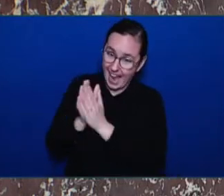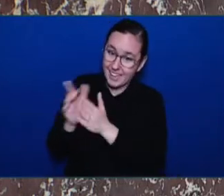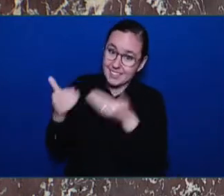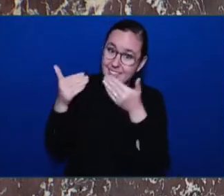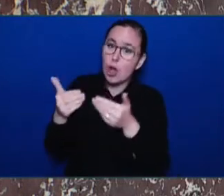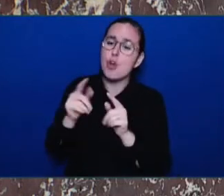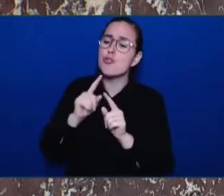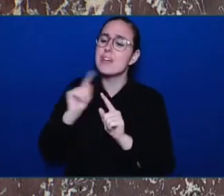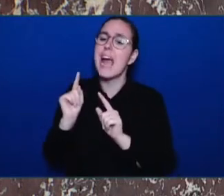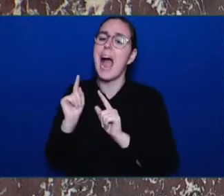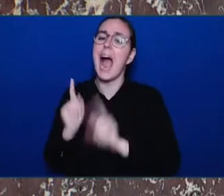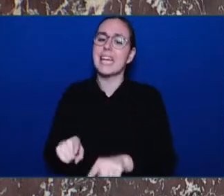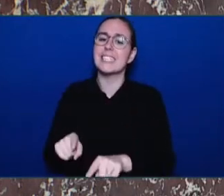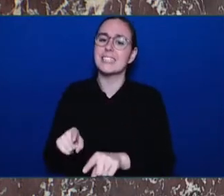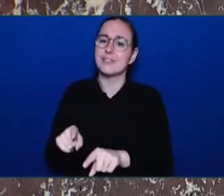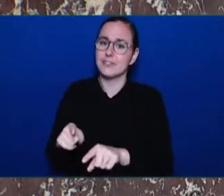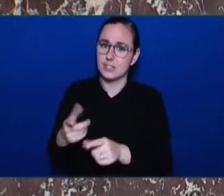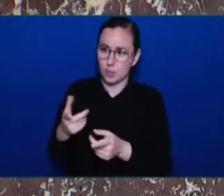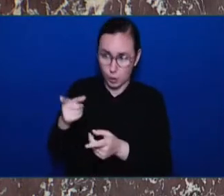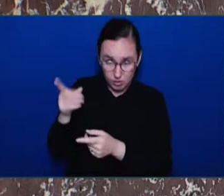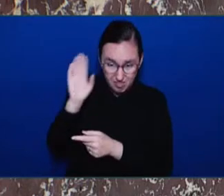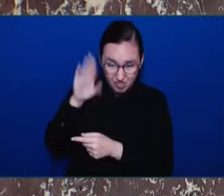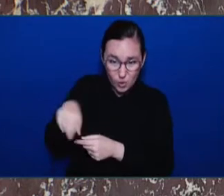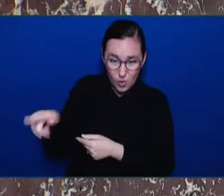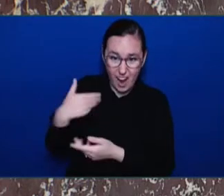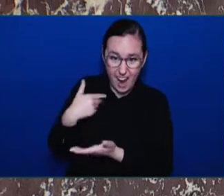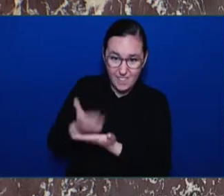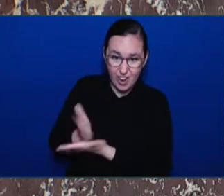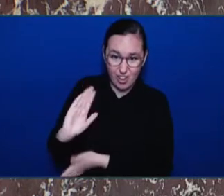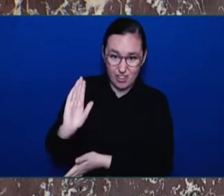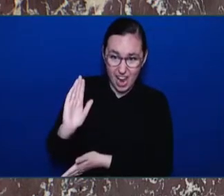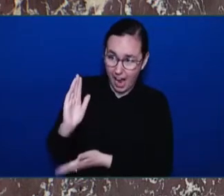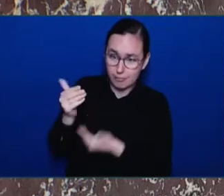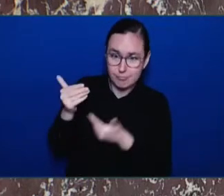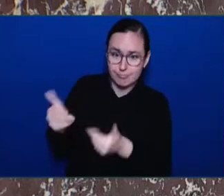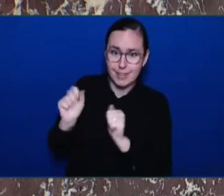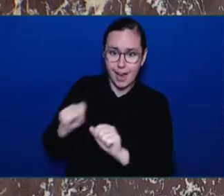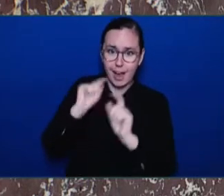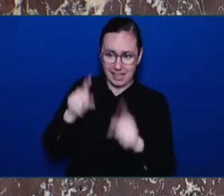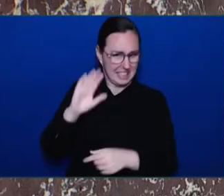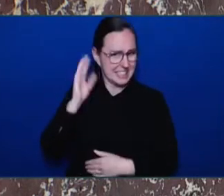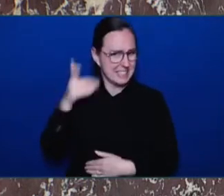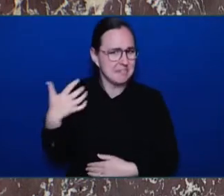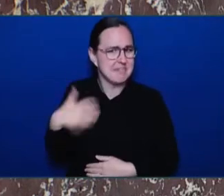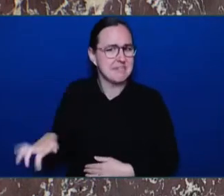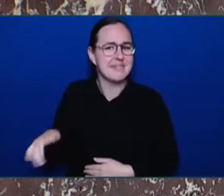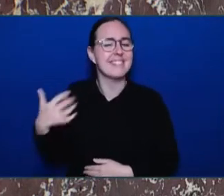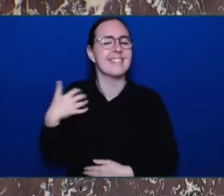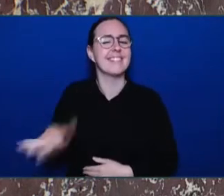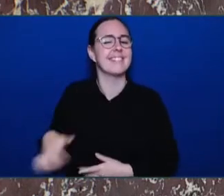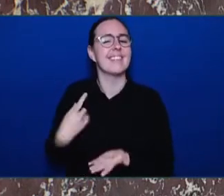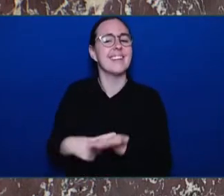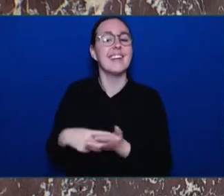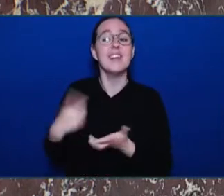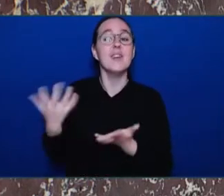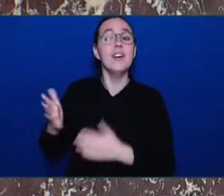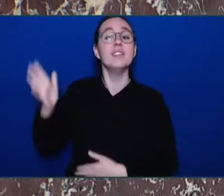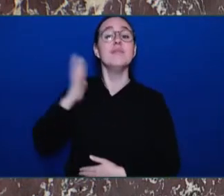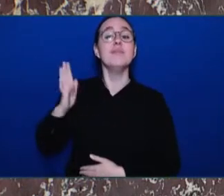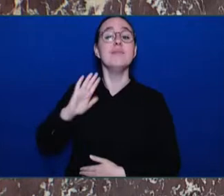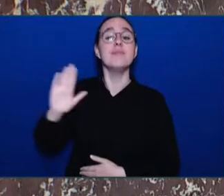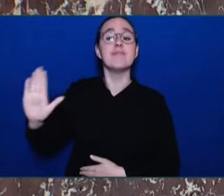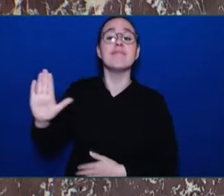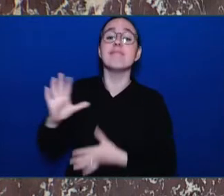General doesn't want us to actually know what he said about C-75. He said it was too strong.